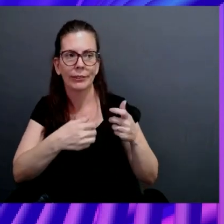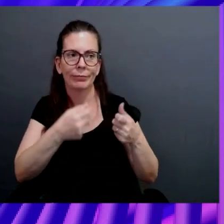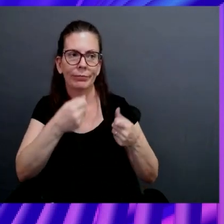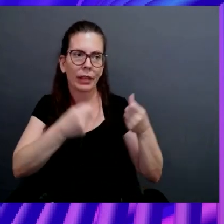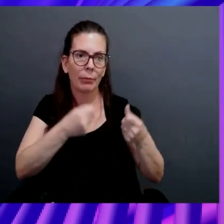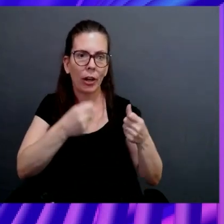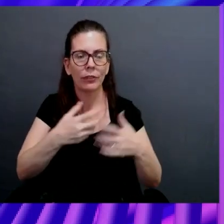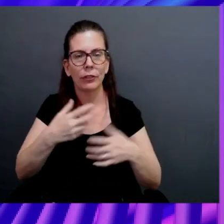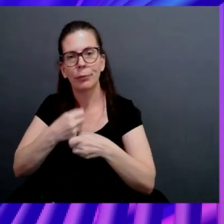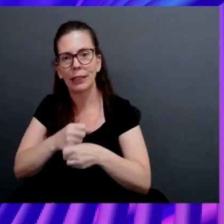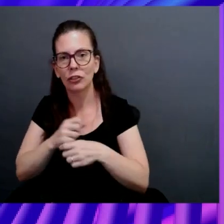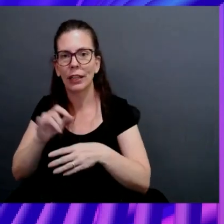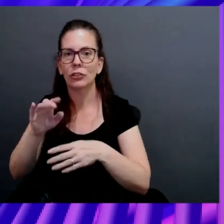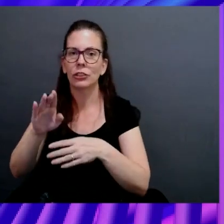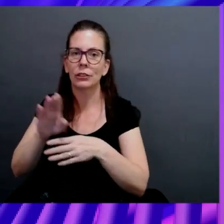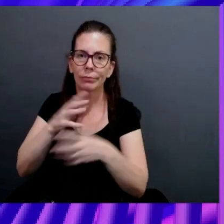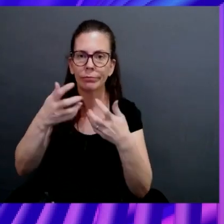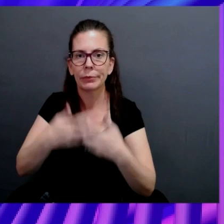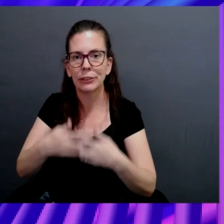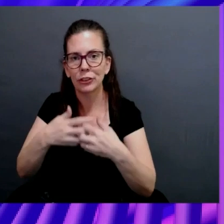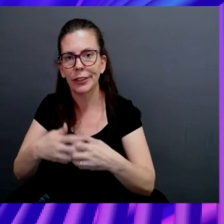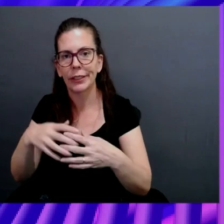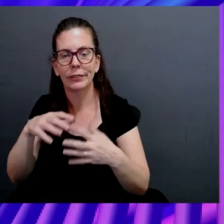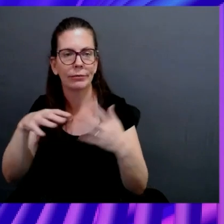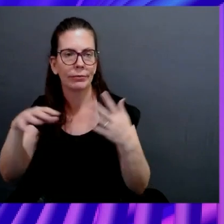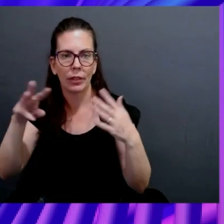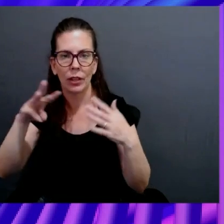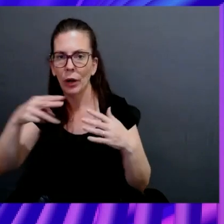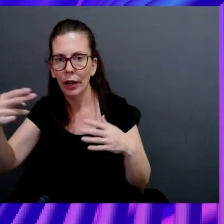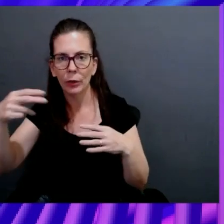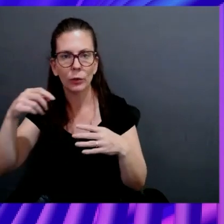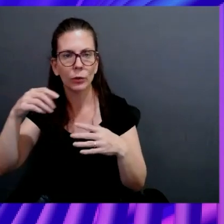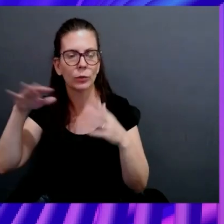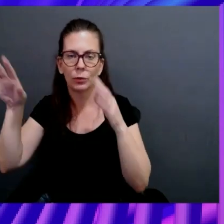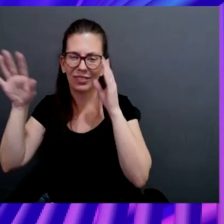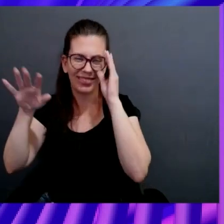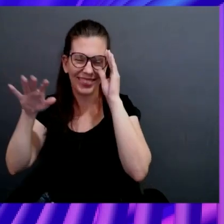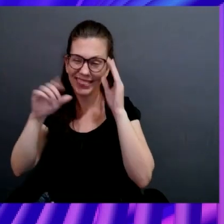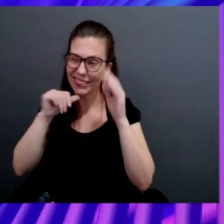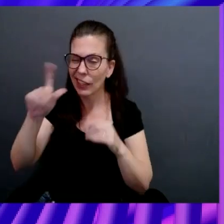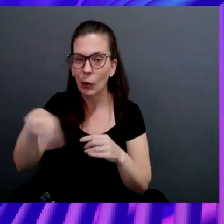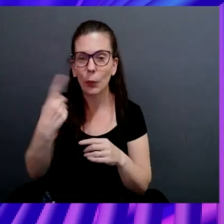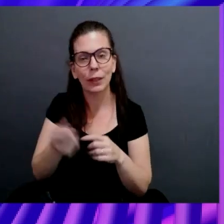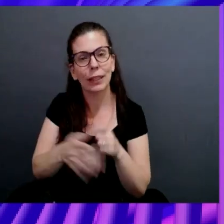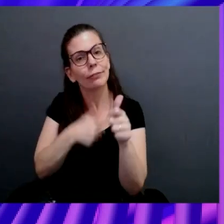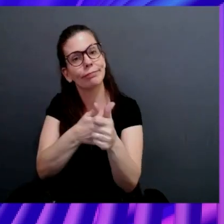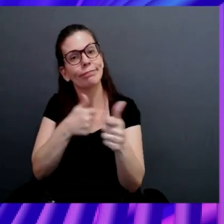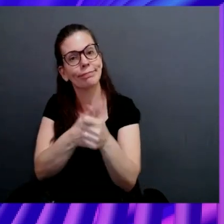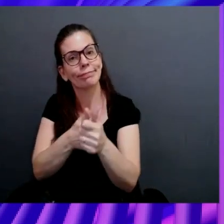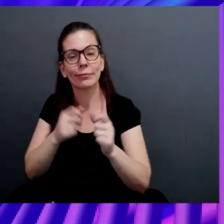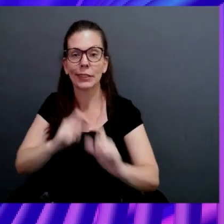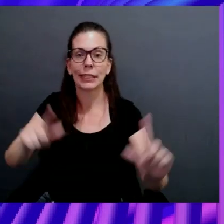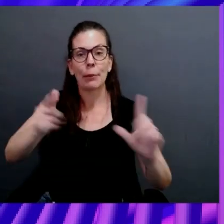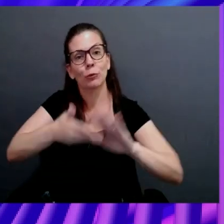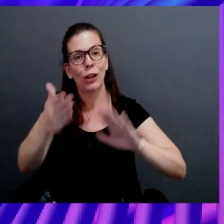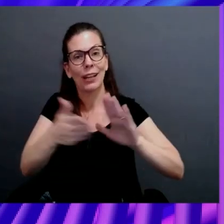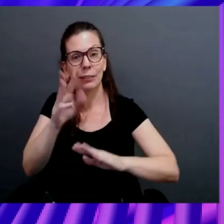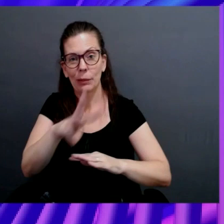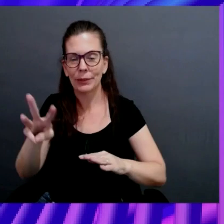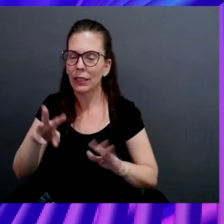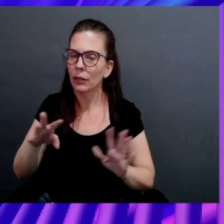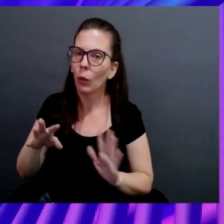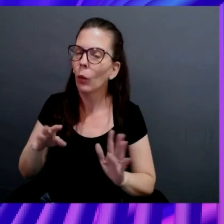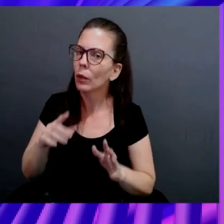shop or whatever, like, what you are, it's not just about keeping you up, although that matters. It's also about what you deliver